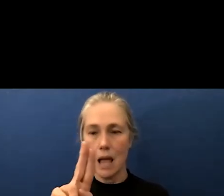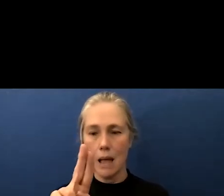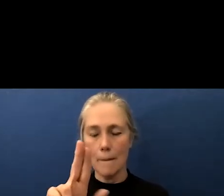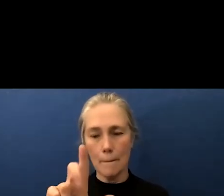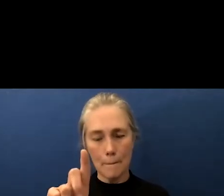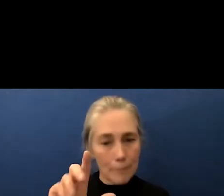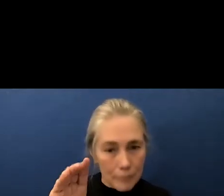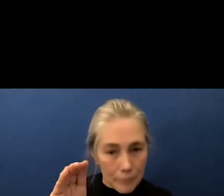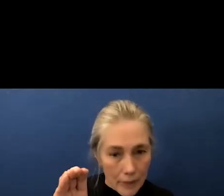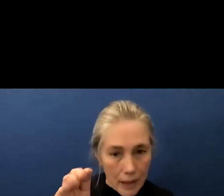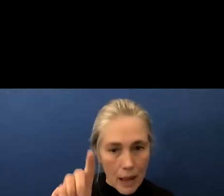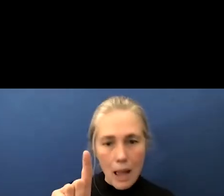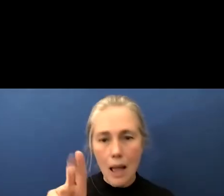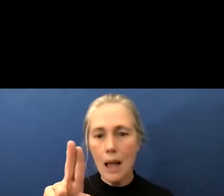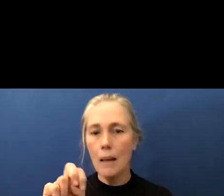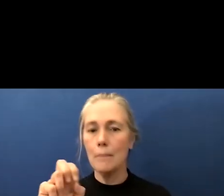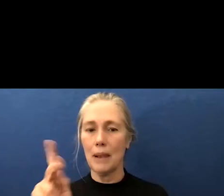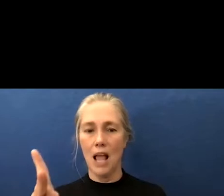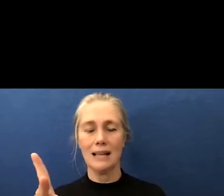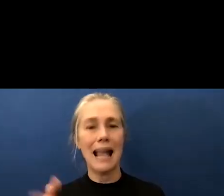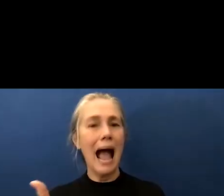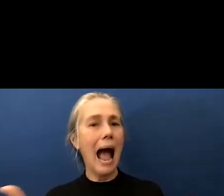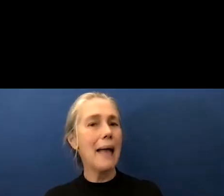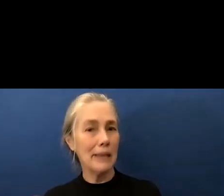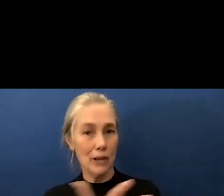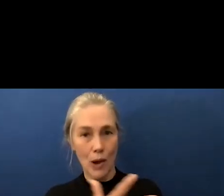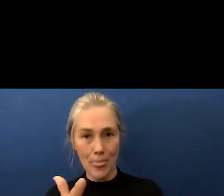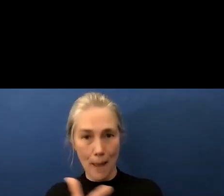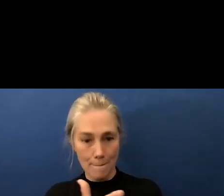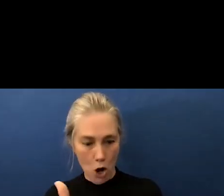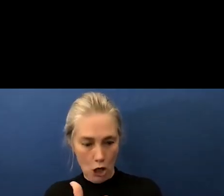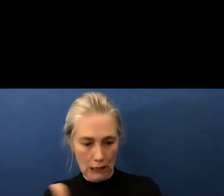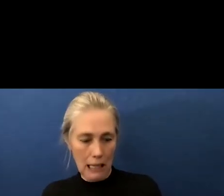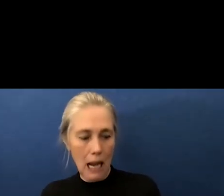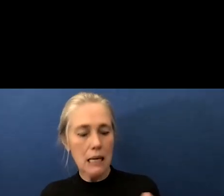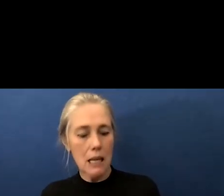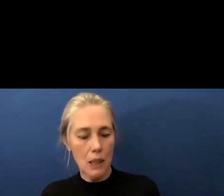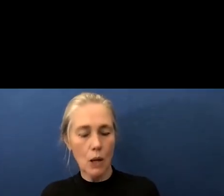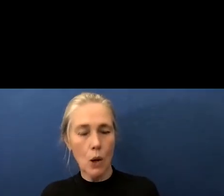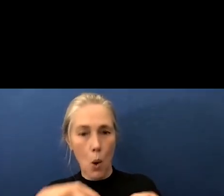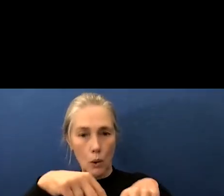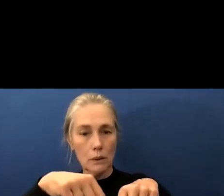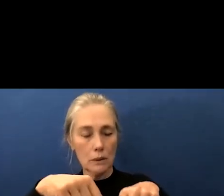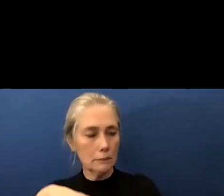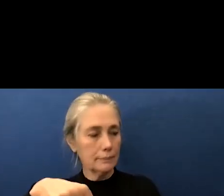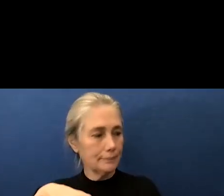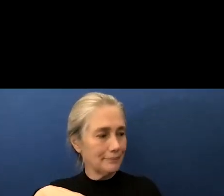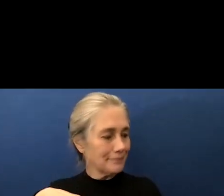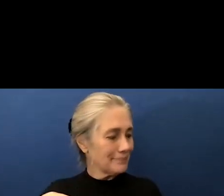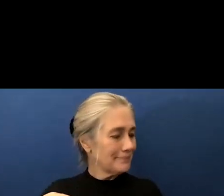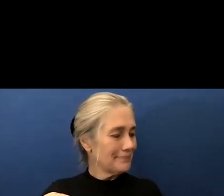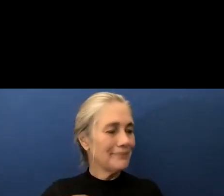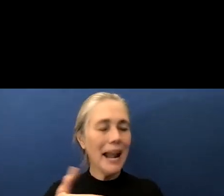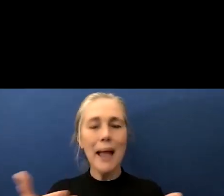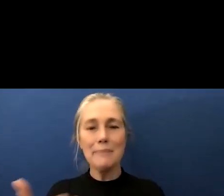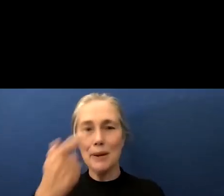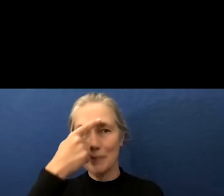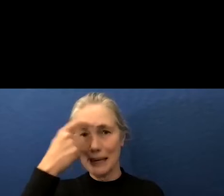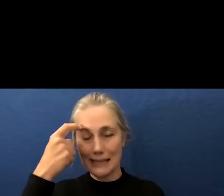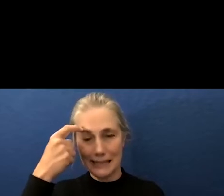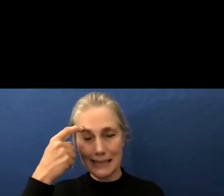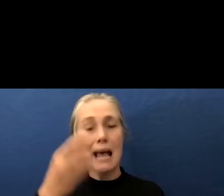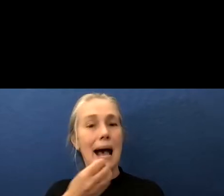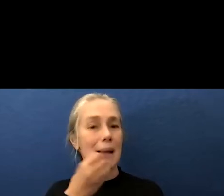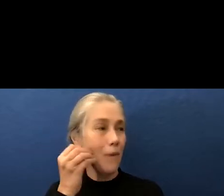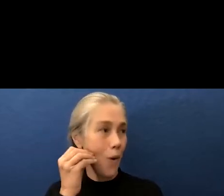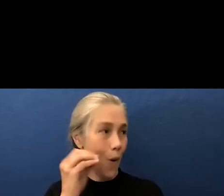hi i'm here in the parking lot too in the cold and i here because i am homeschooling